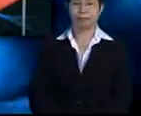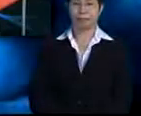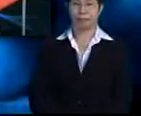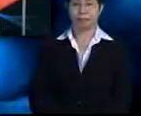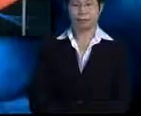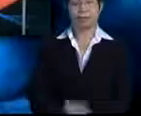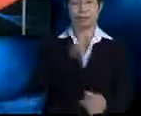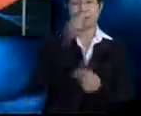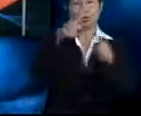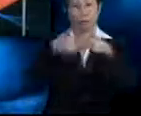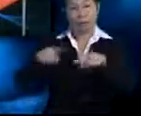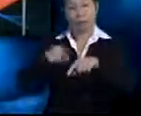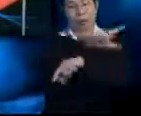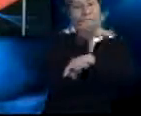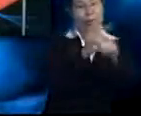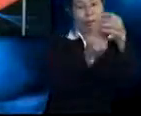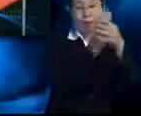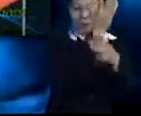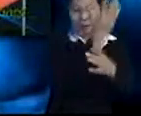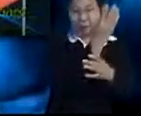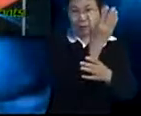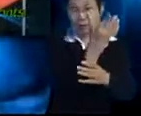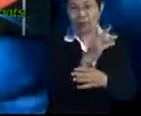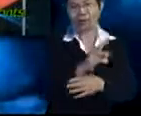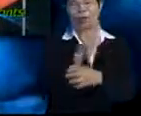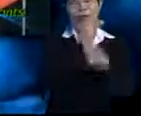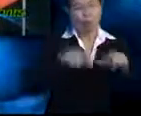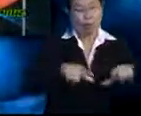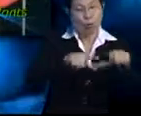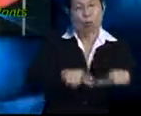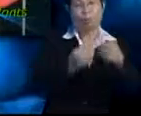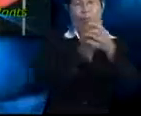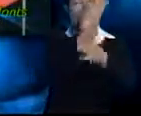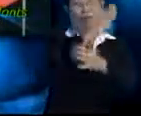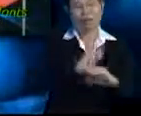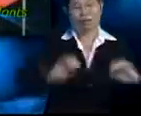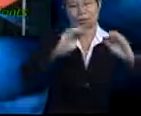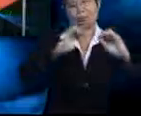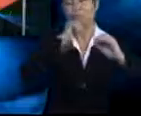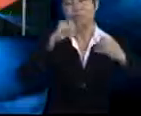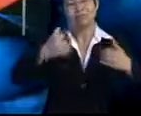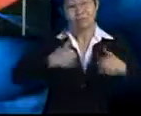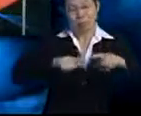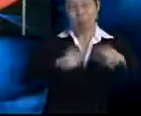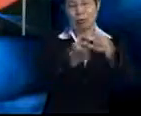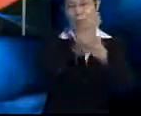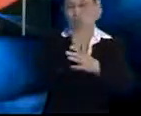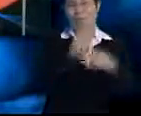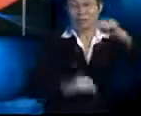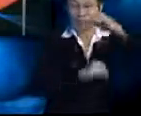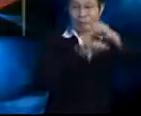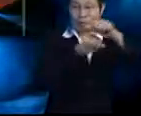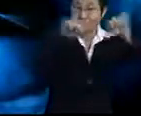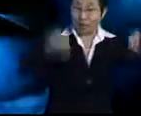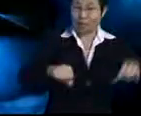There are two types of land plants, woody plants and non-woody plants. Let's start with the support system in